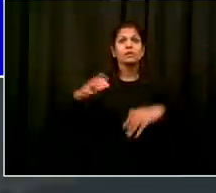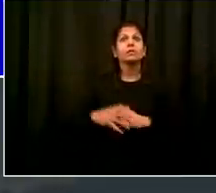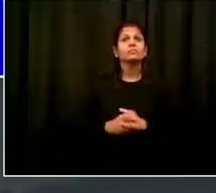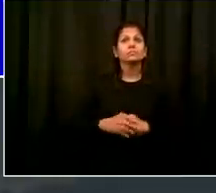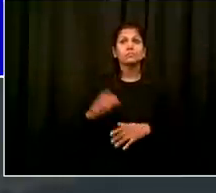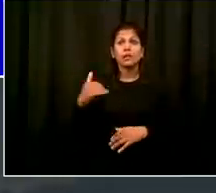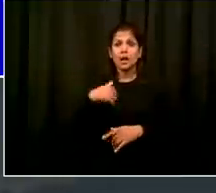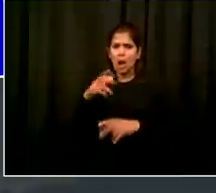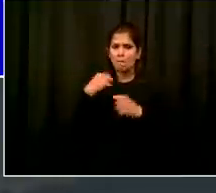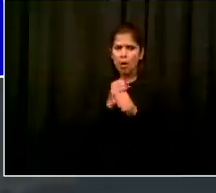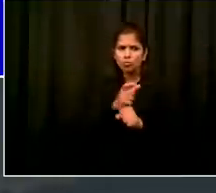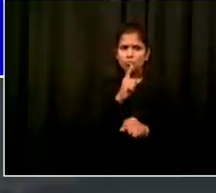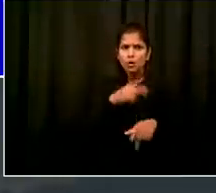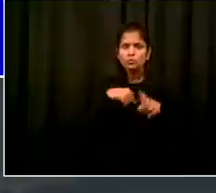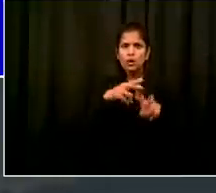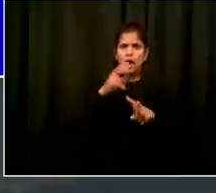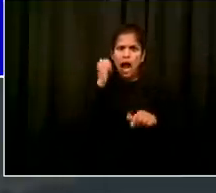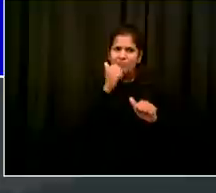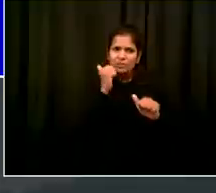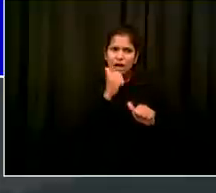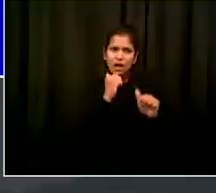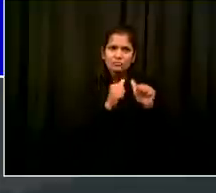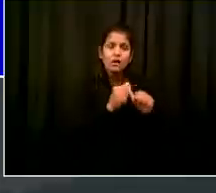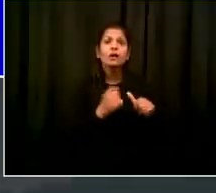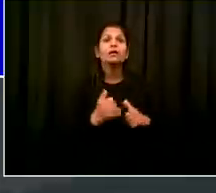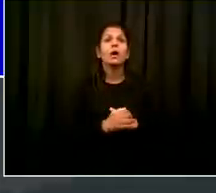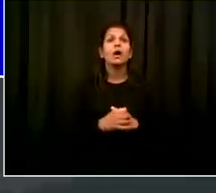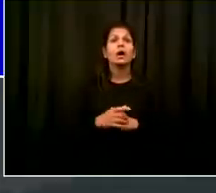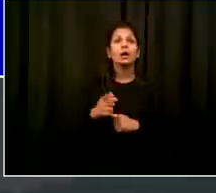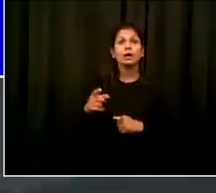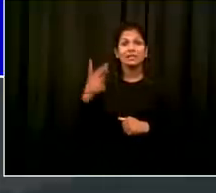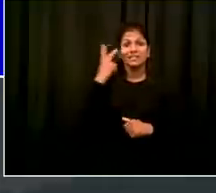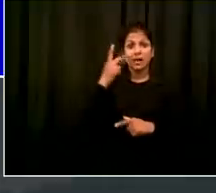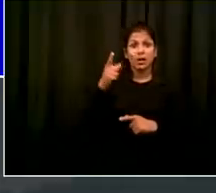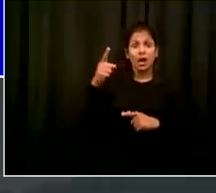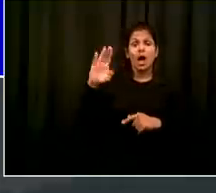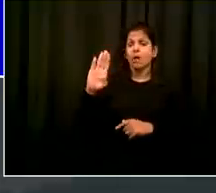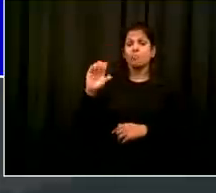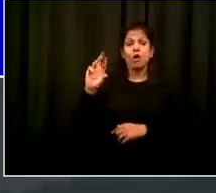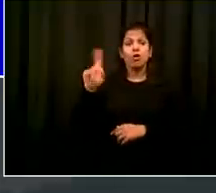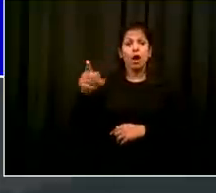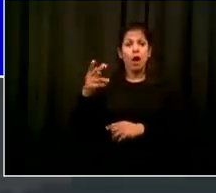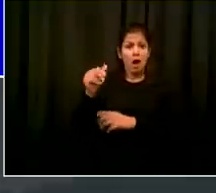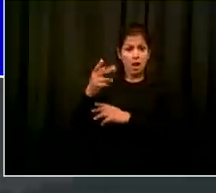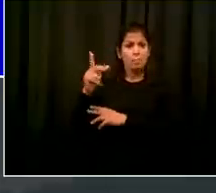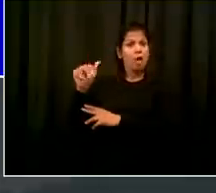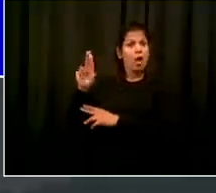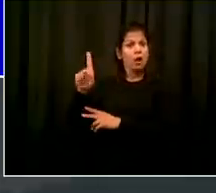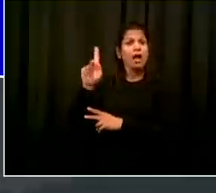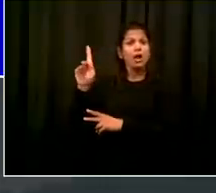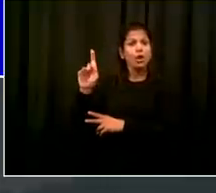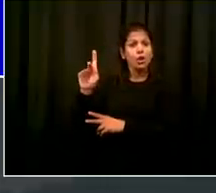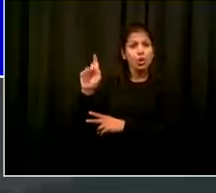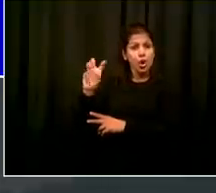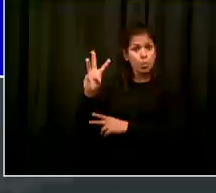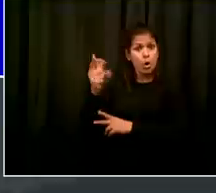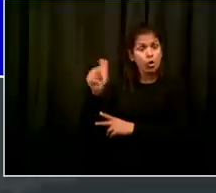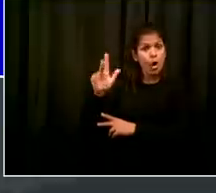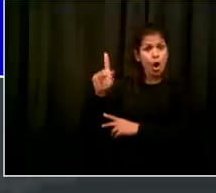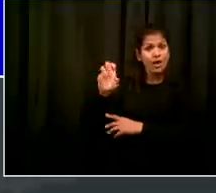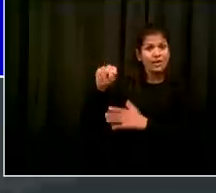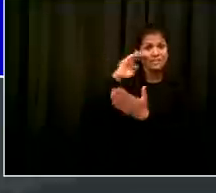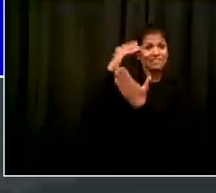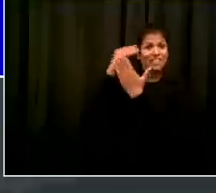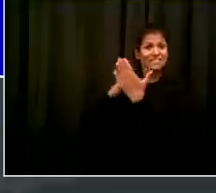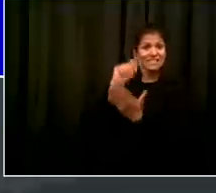concerned about Kew Gardens Midwood Flatbush Far Rockaway and Williamsburg all these are neighborhoods where we've